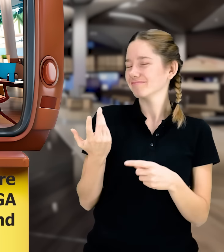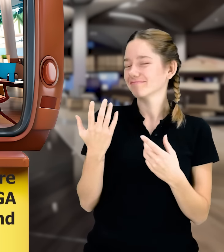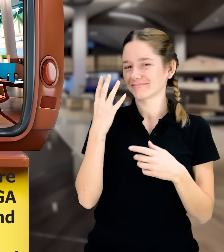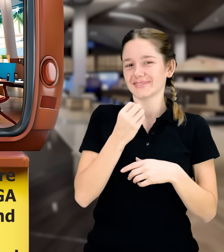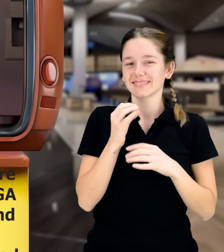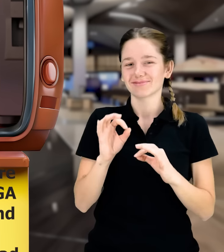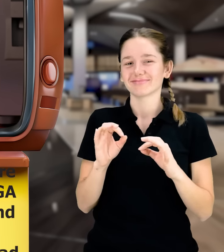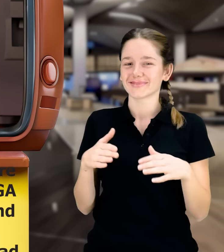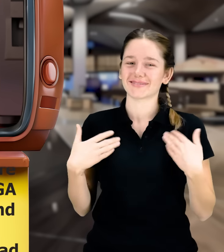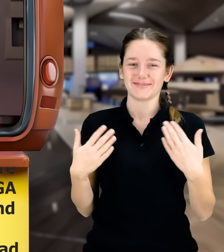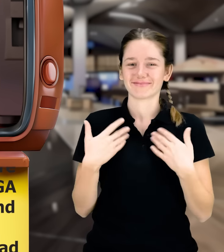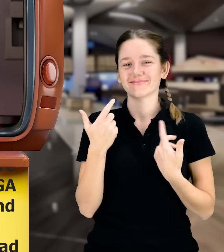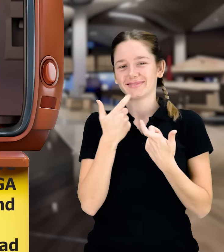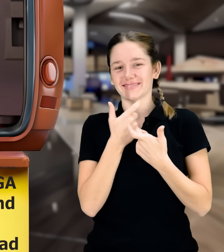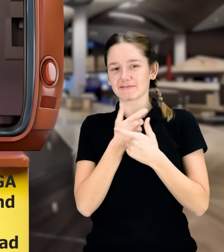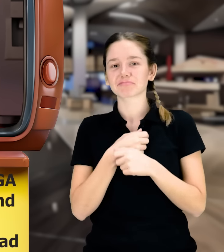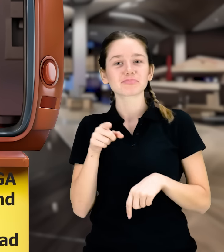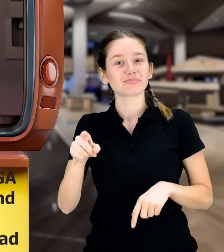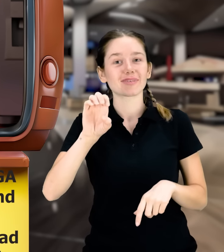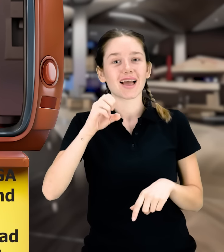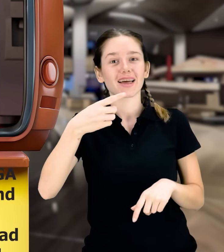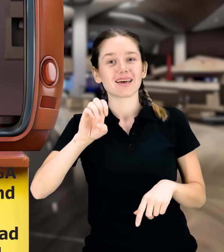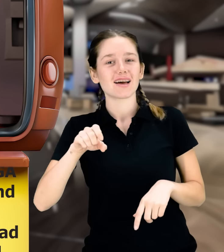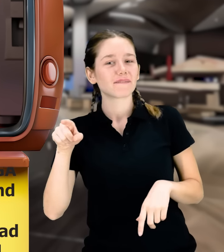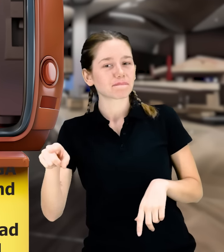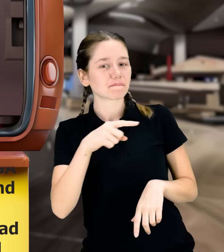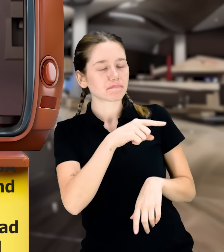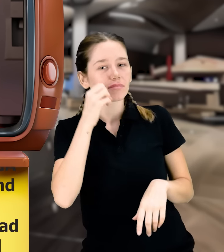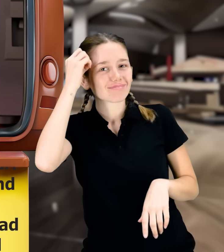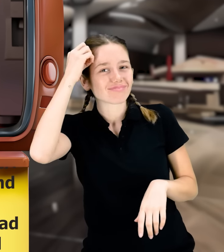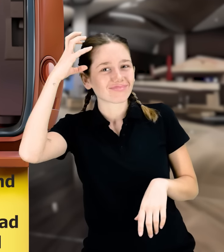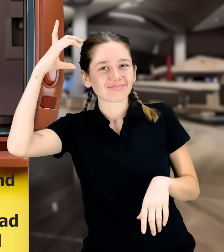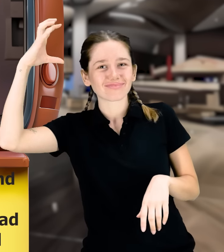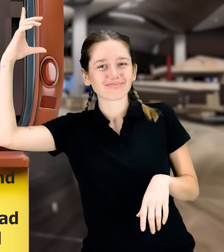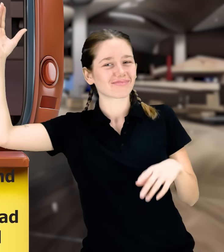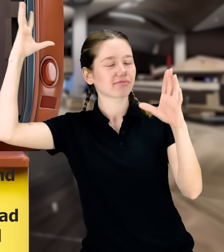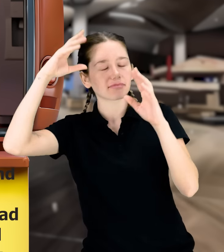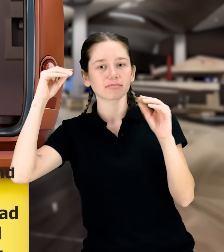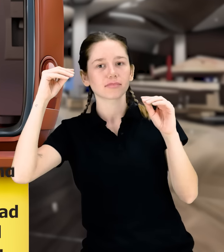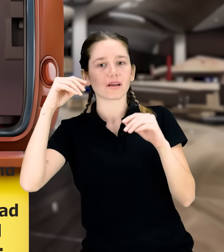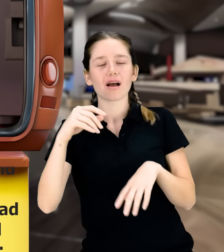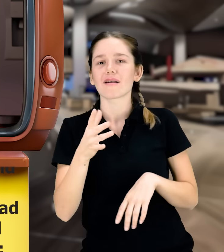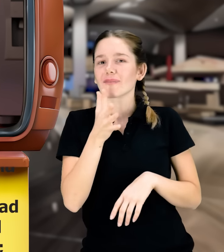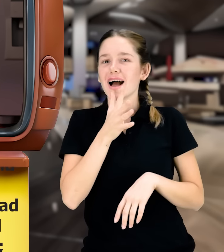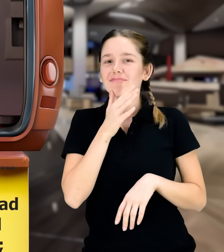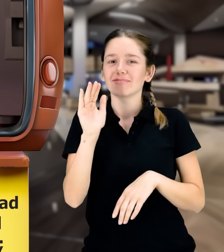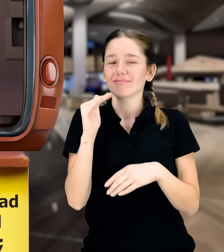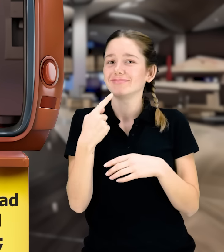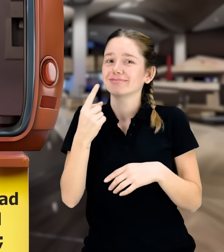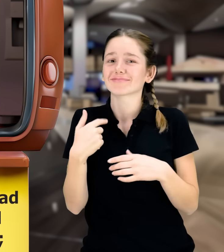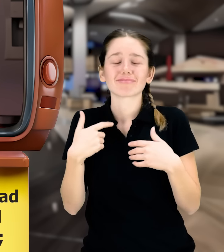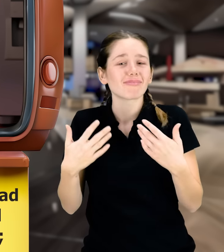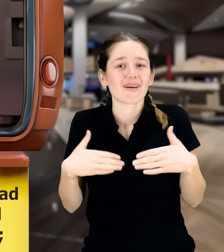Ruzgar smiled and nodded in agreement. Ege told his mother that when he had woken up from his dream,